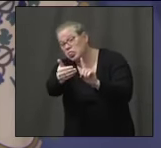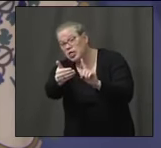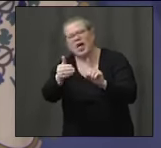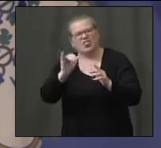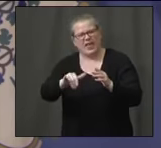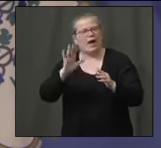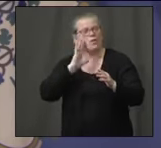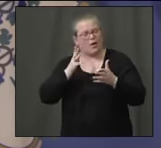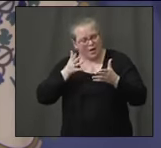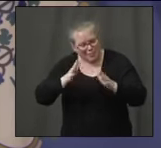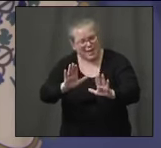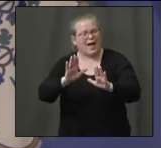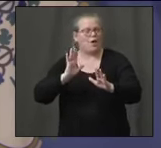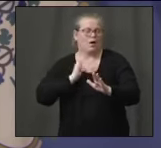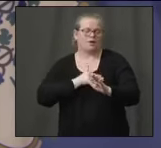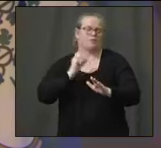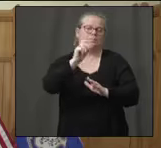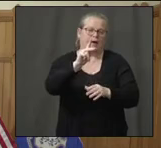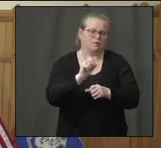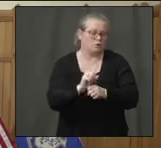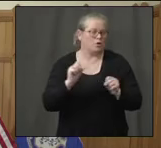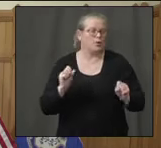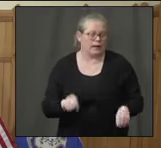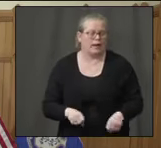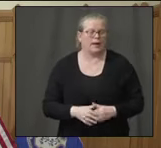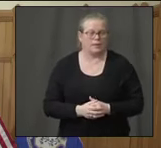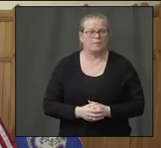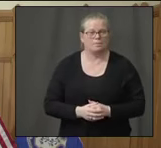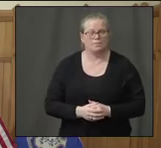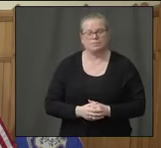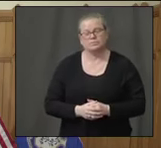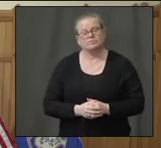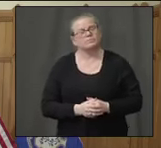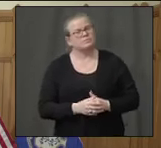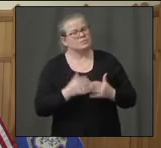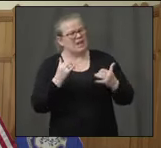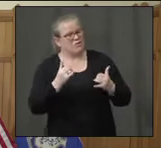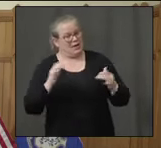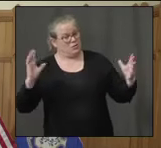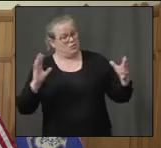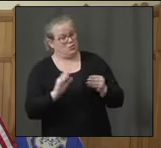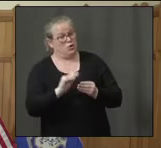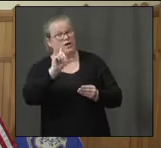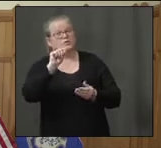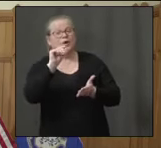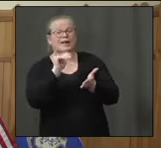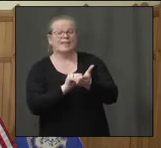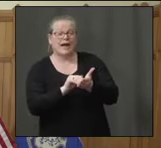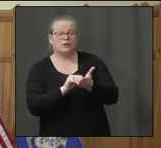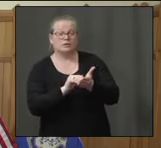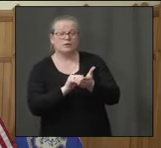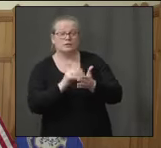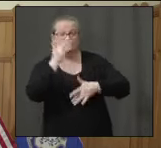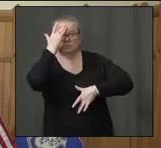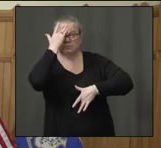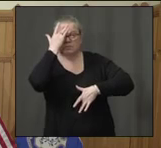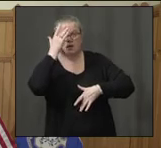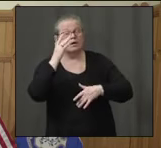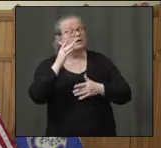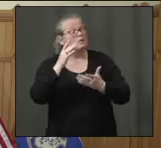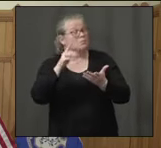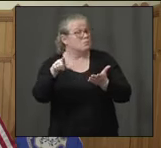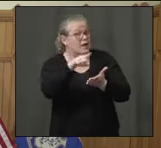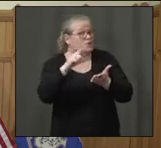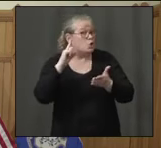get back to work. And with 20,000 cases, does anybody know if there has been a case of a relapse?